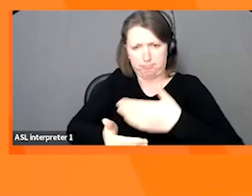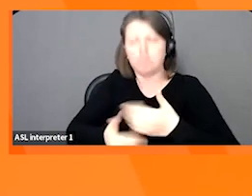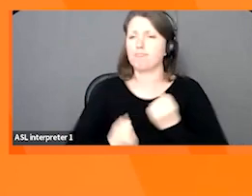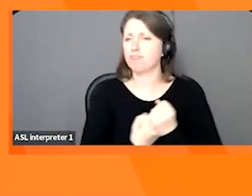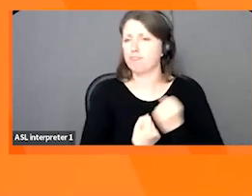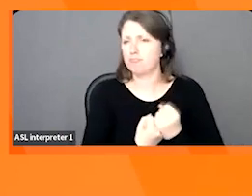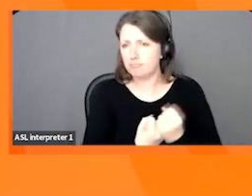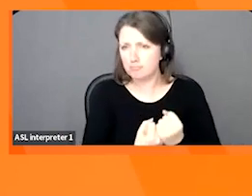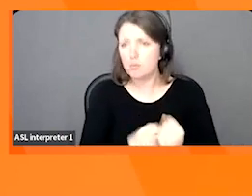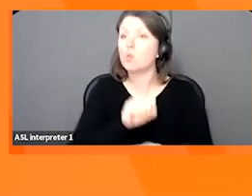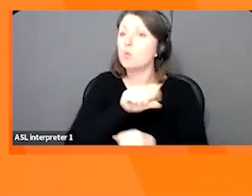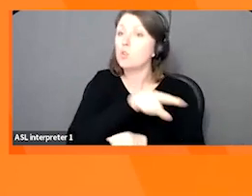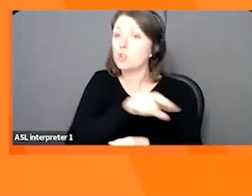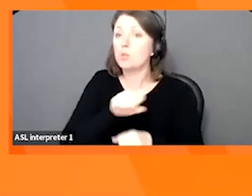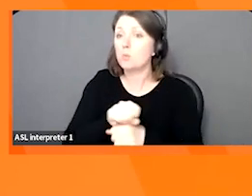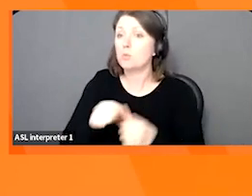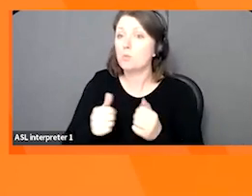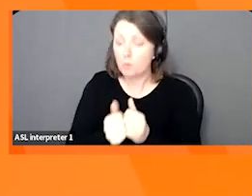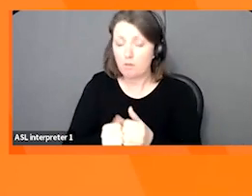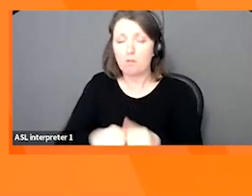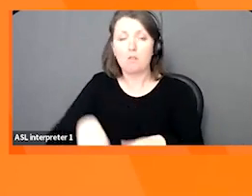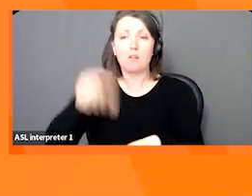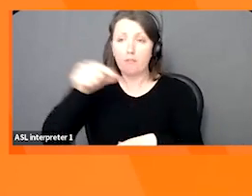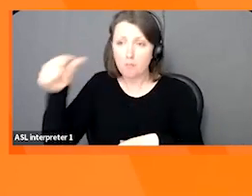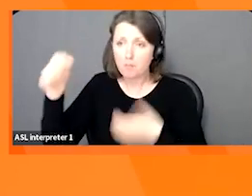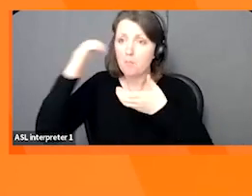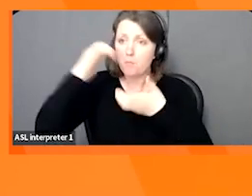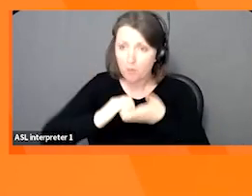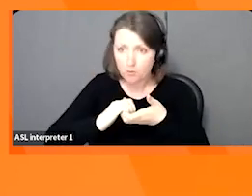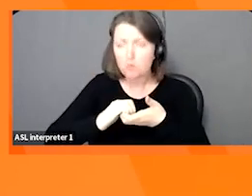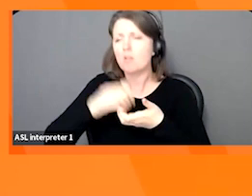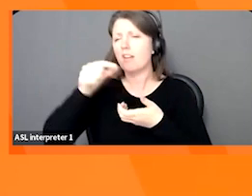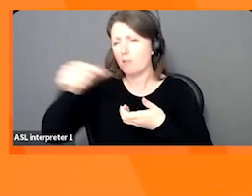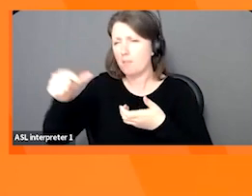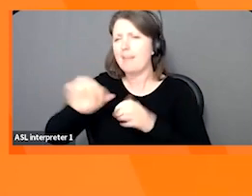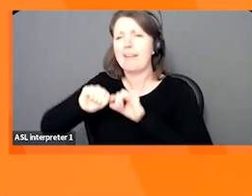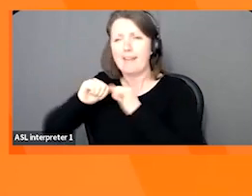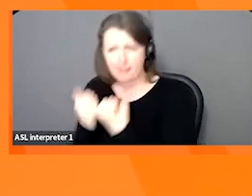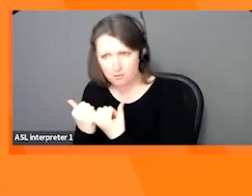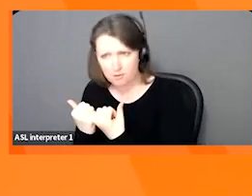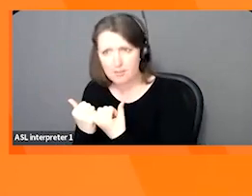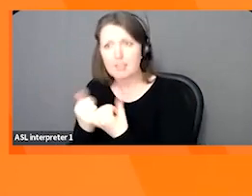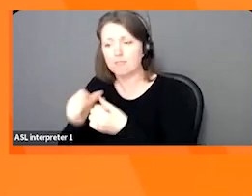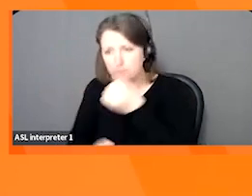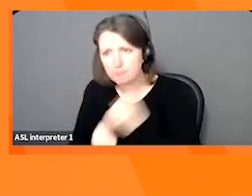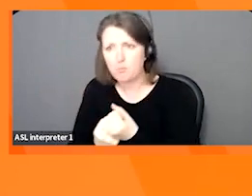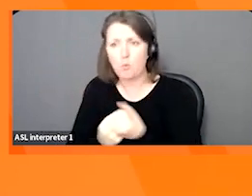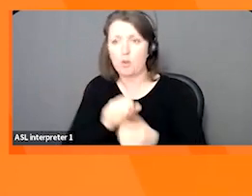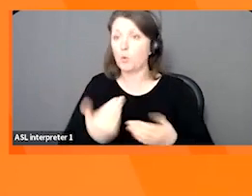industry partners, government agencies and associations, assisting them with their community engagement efforts.